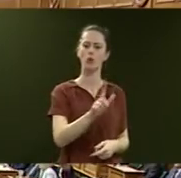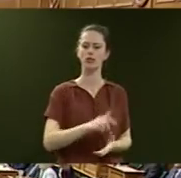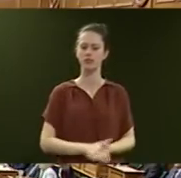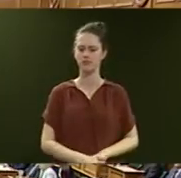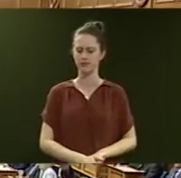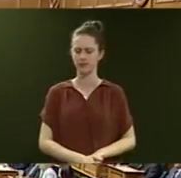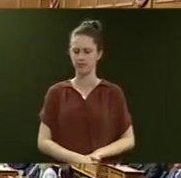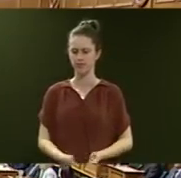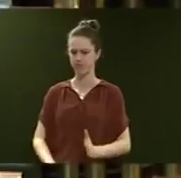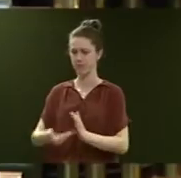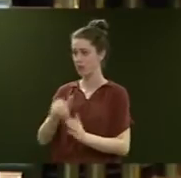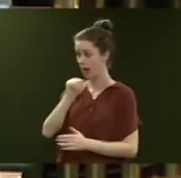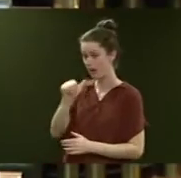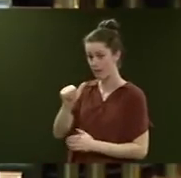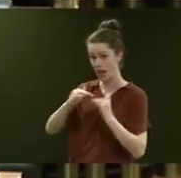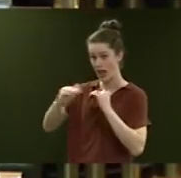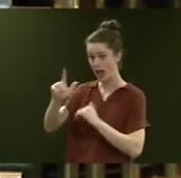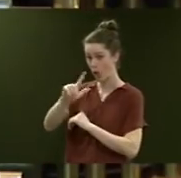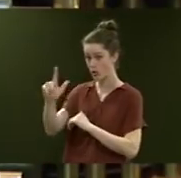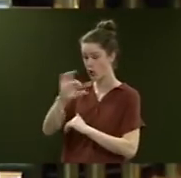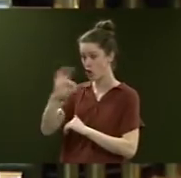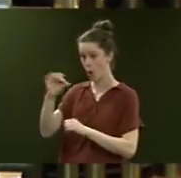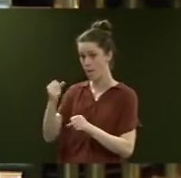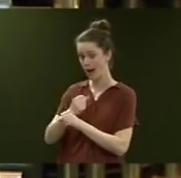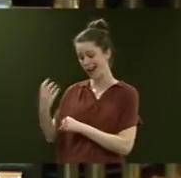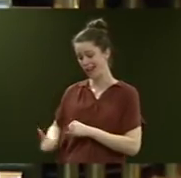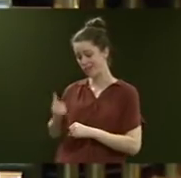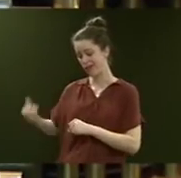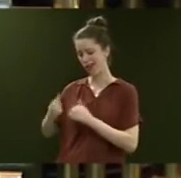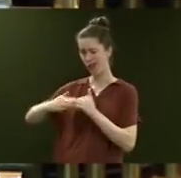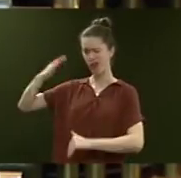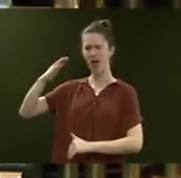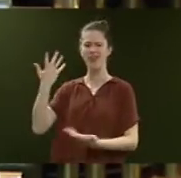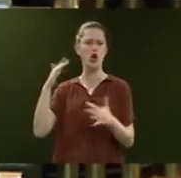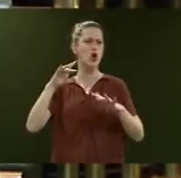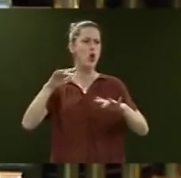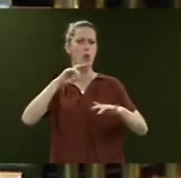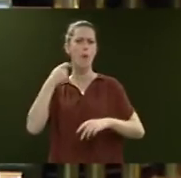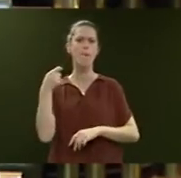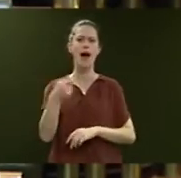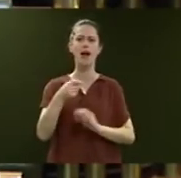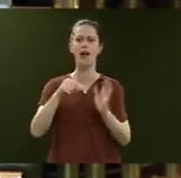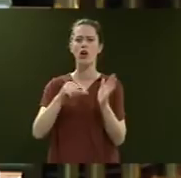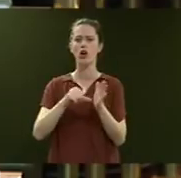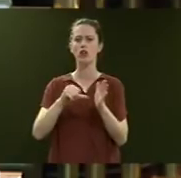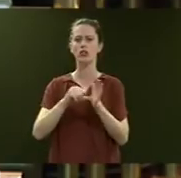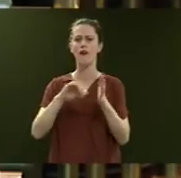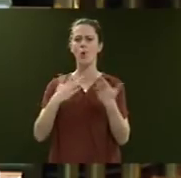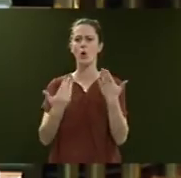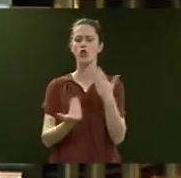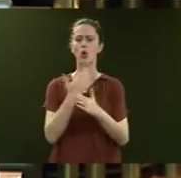if landlords are not making excessive profits, then who will pay the cost of the new